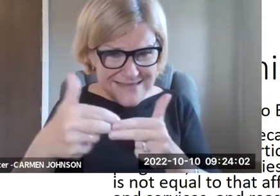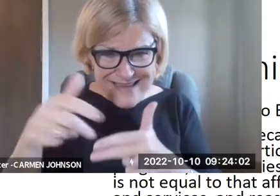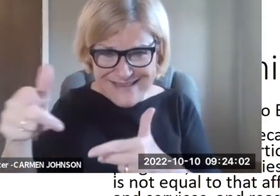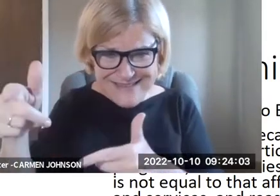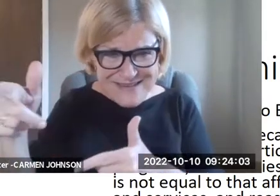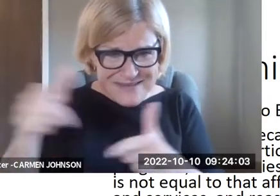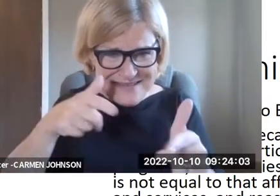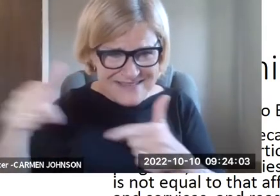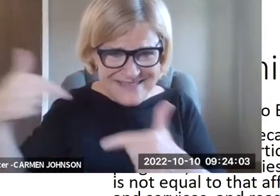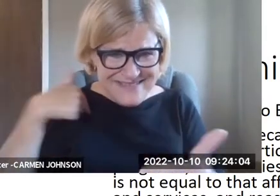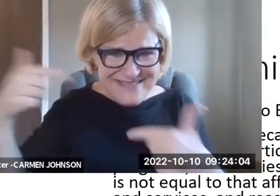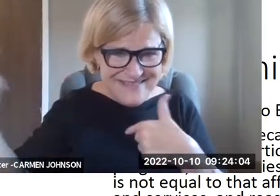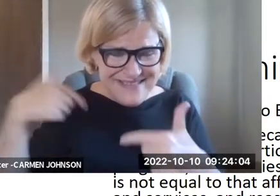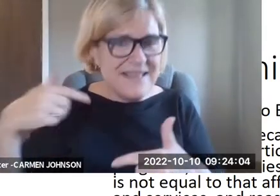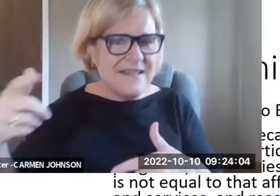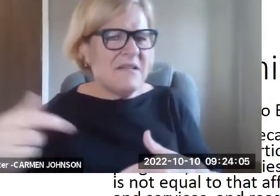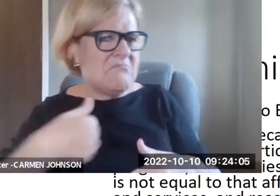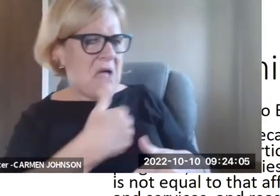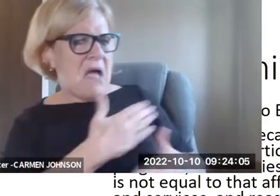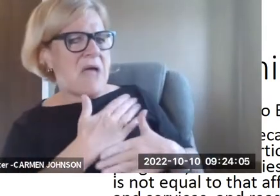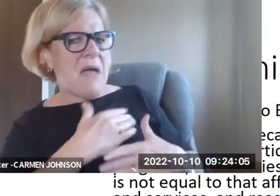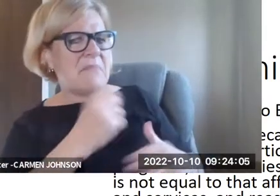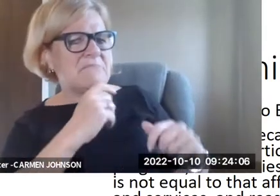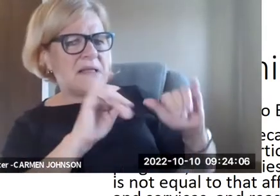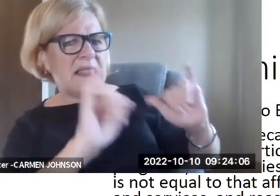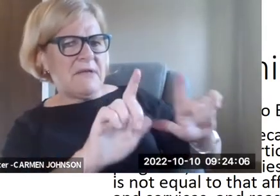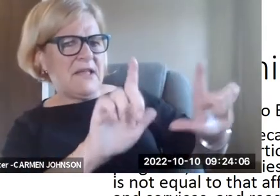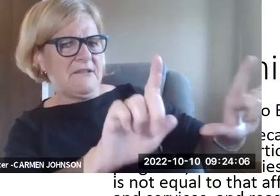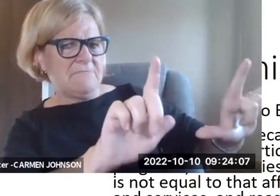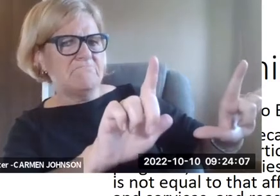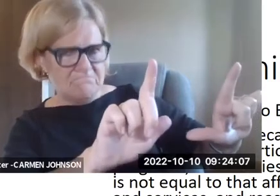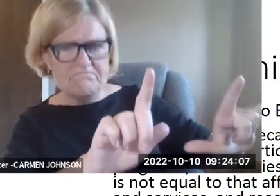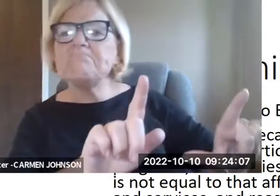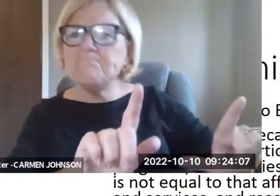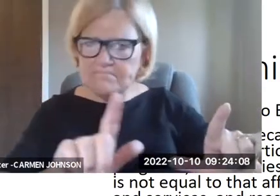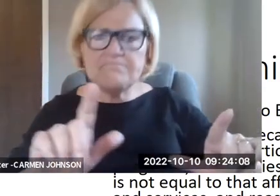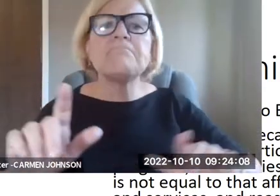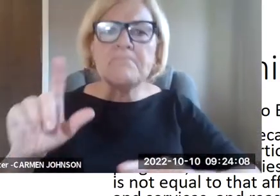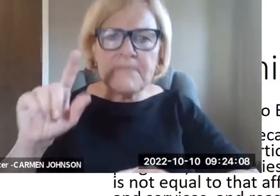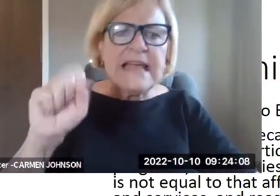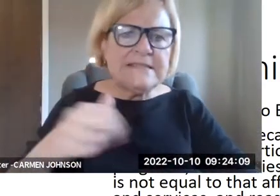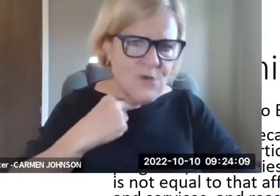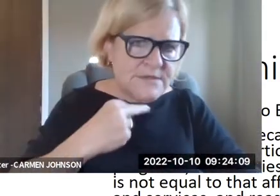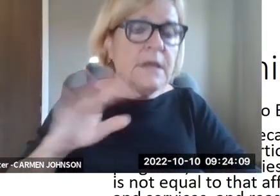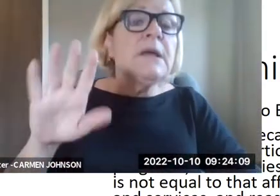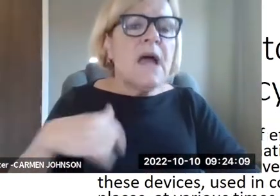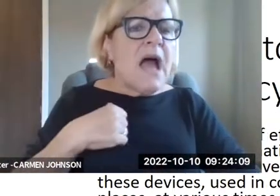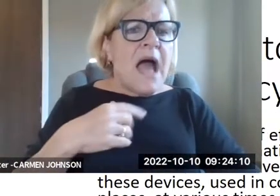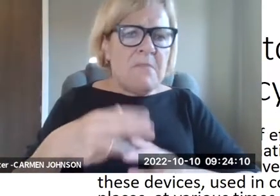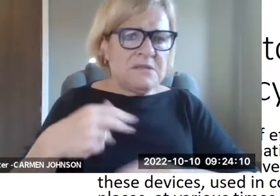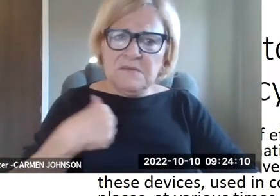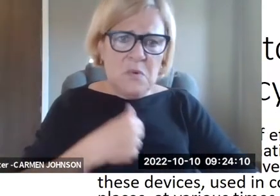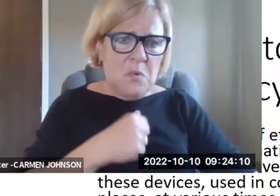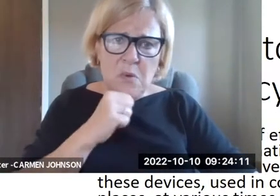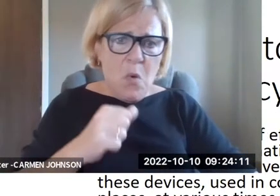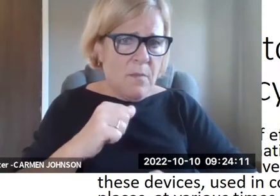And I need to ask, um, Tessa if I'm supposed to do the next slide, or if you want to. Um, I'm happy to do it. Do you mind